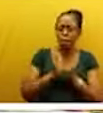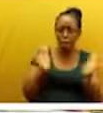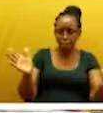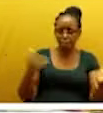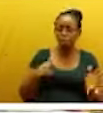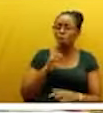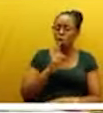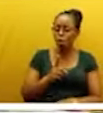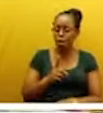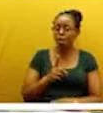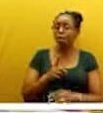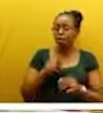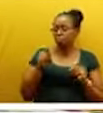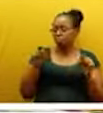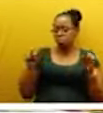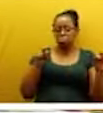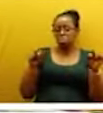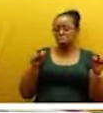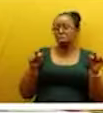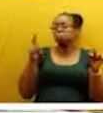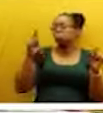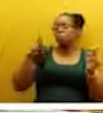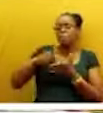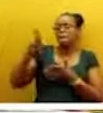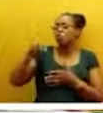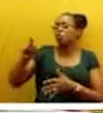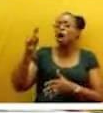do bear their own costs. It is so honored.